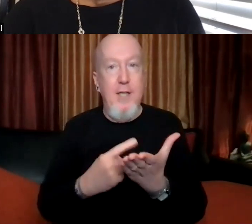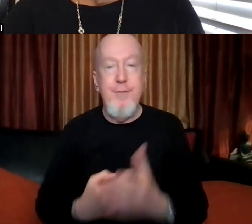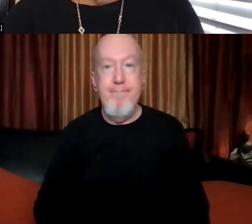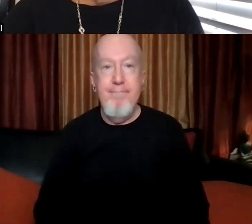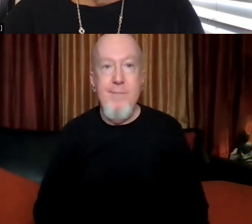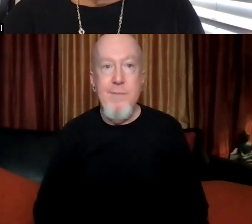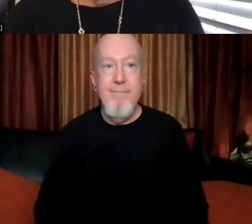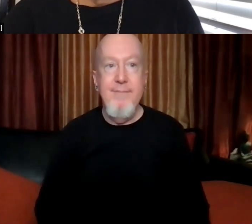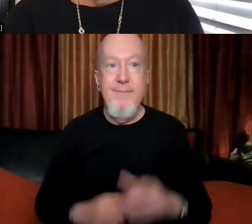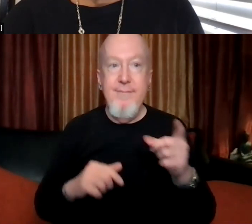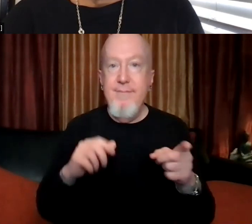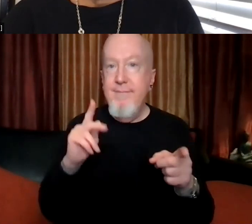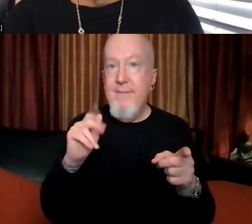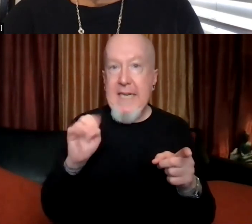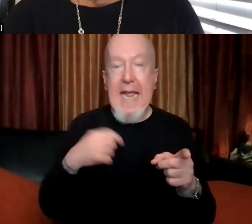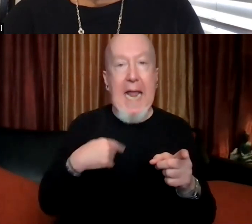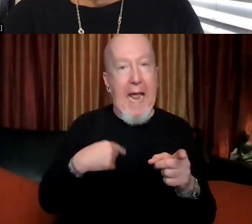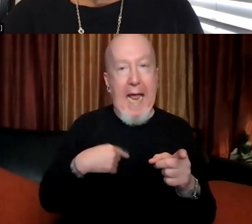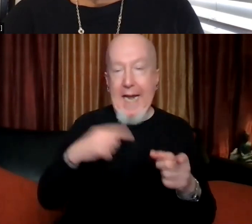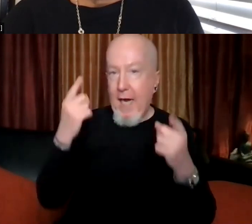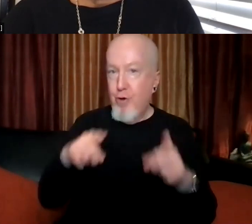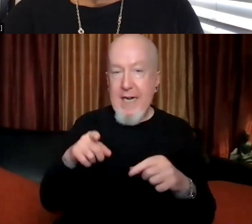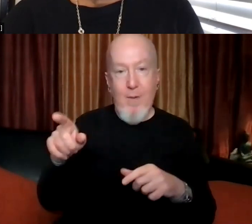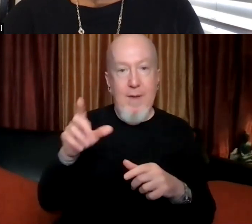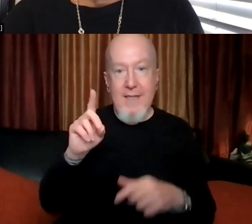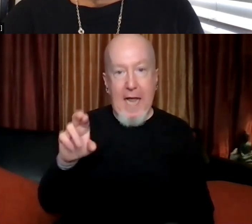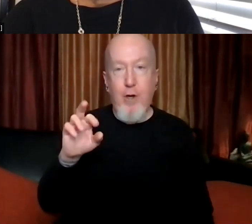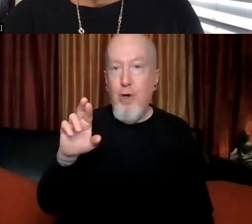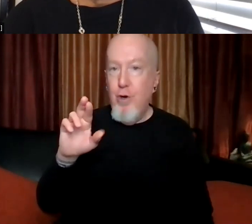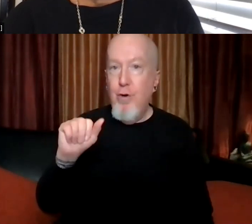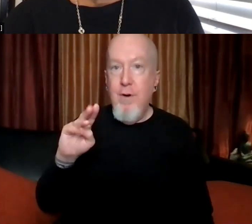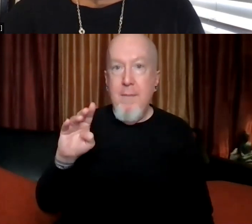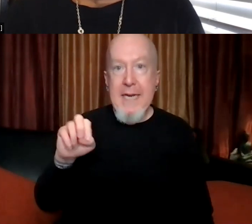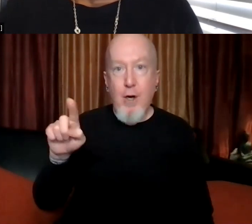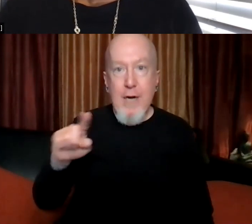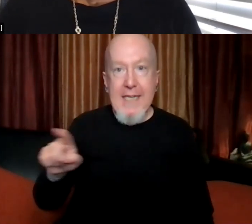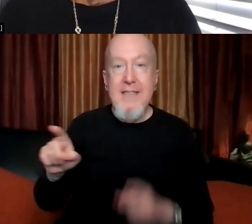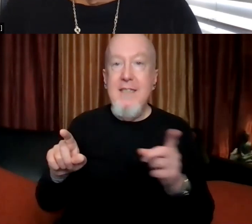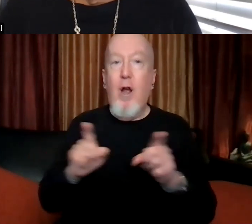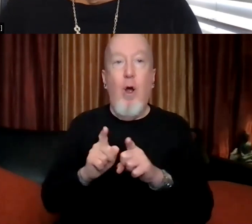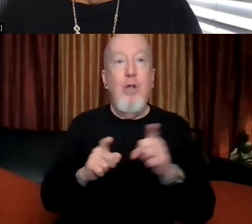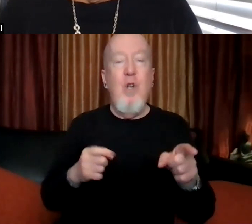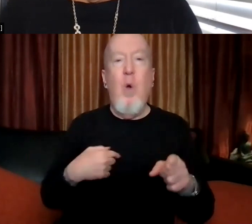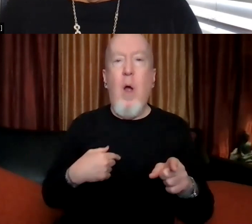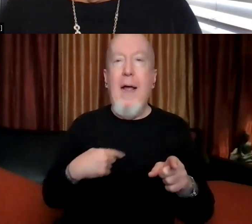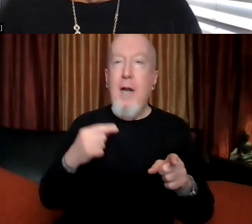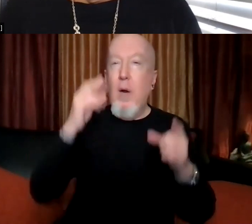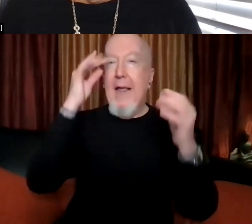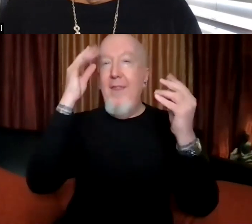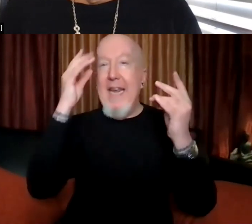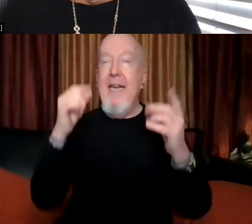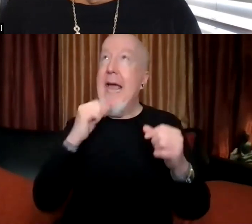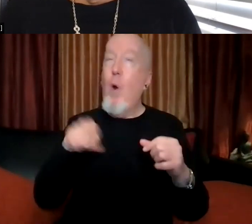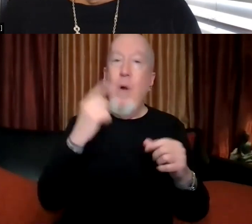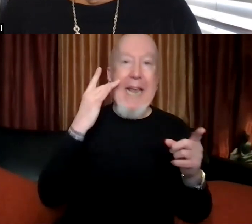Yeah, and I think I, I echo what Dr. Ramirez is saying and I, I think, I guess I'll also speak to the, in that kind of thinking outside of the California